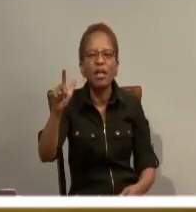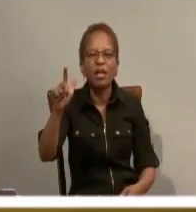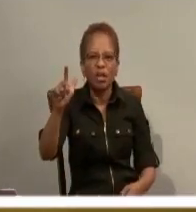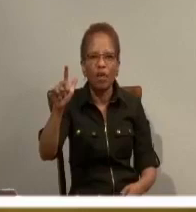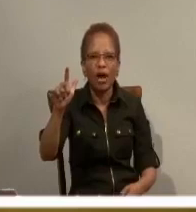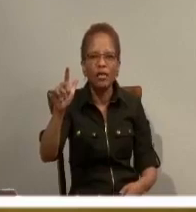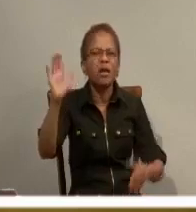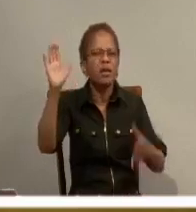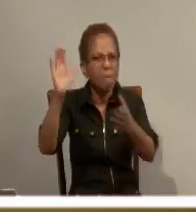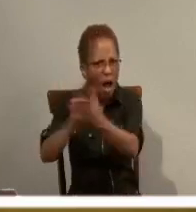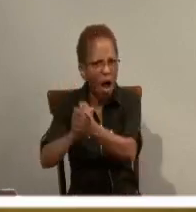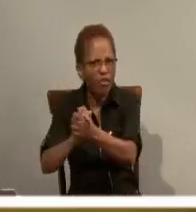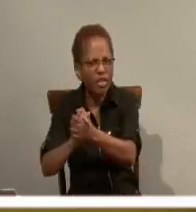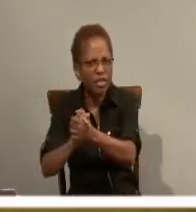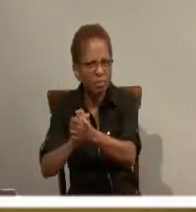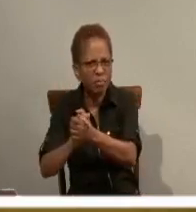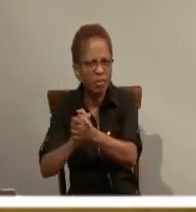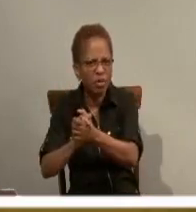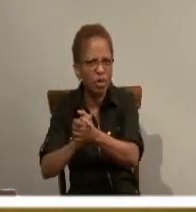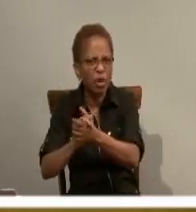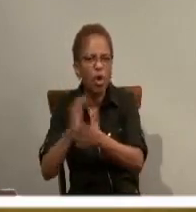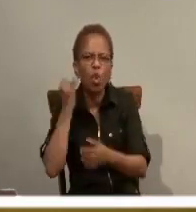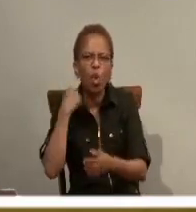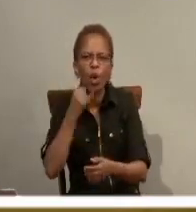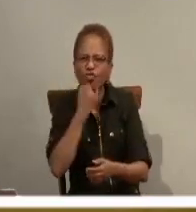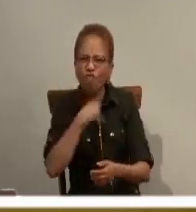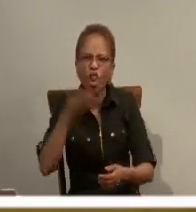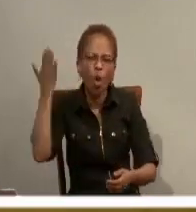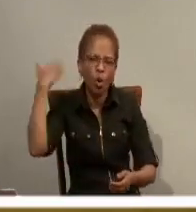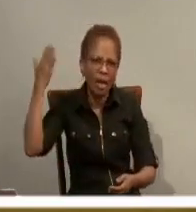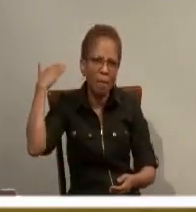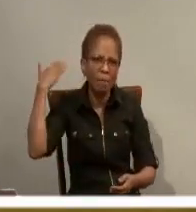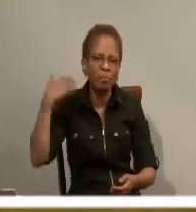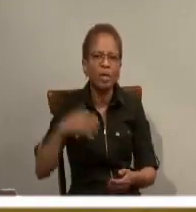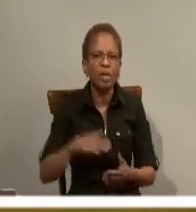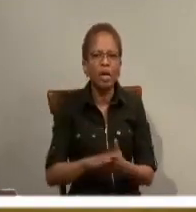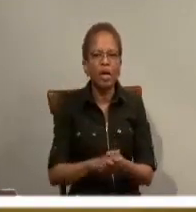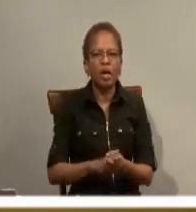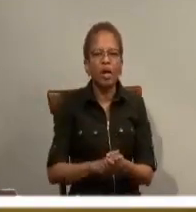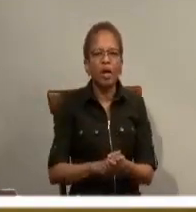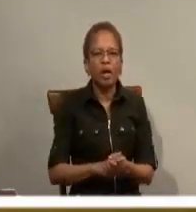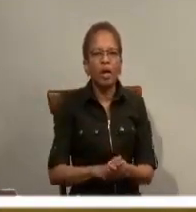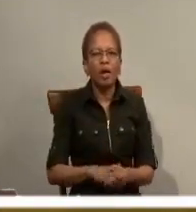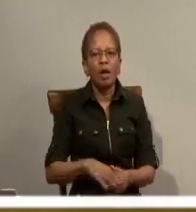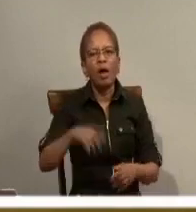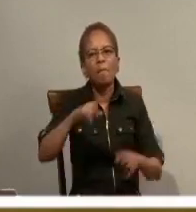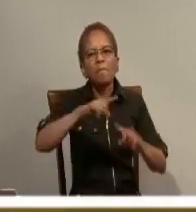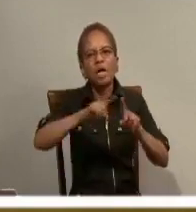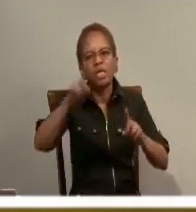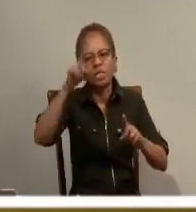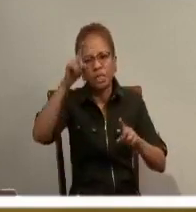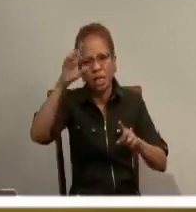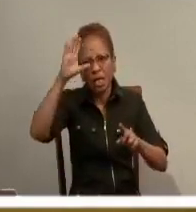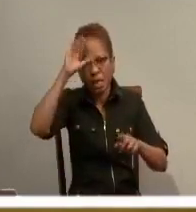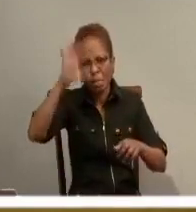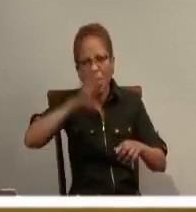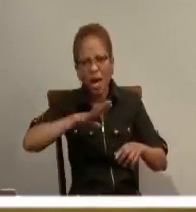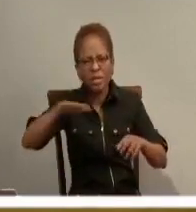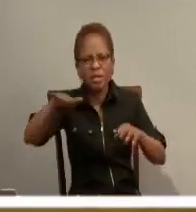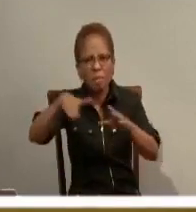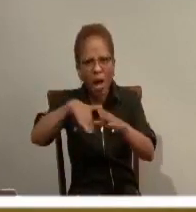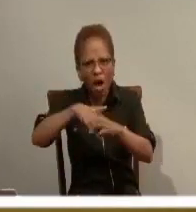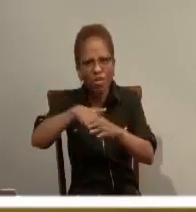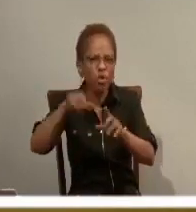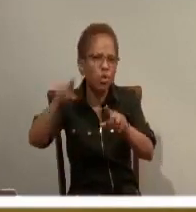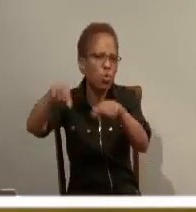They are already bound together. But he then goes off and starts building house and making sure he has